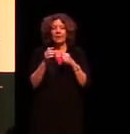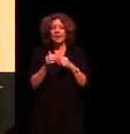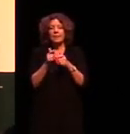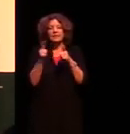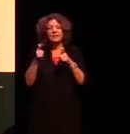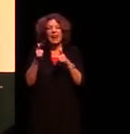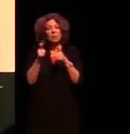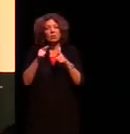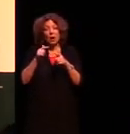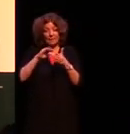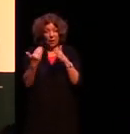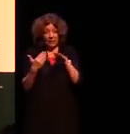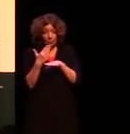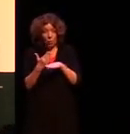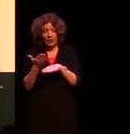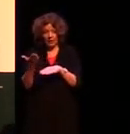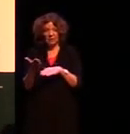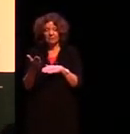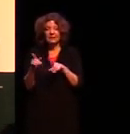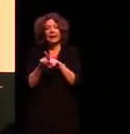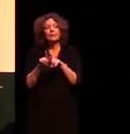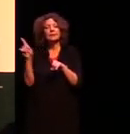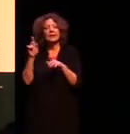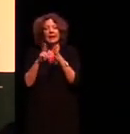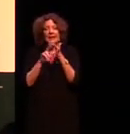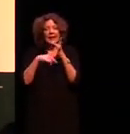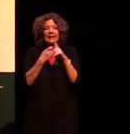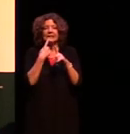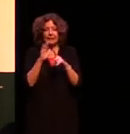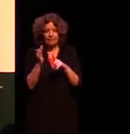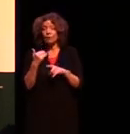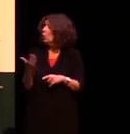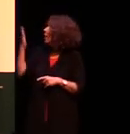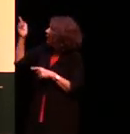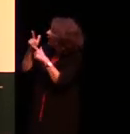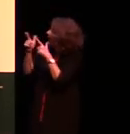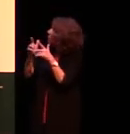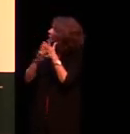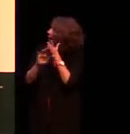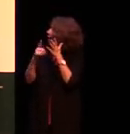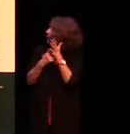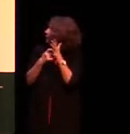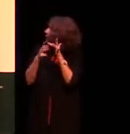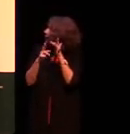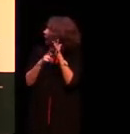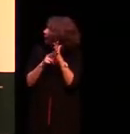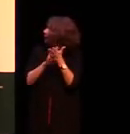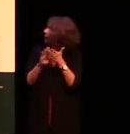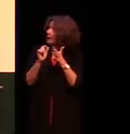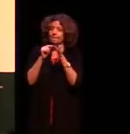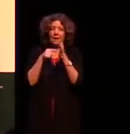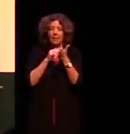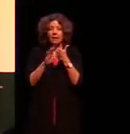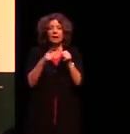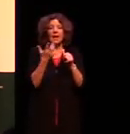currently working on that Nick mentioned so Murimpatta has a grammatical category in its